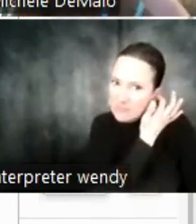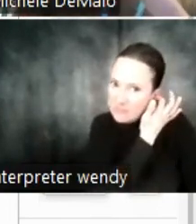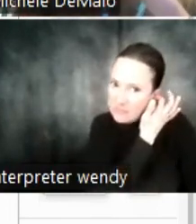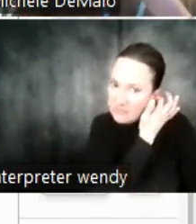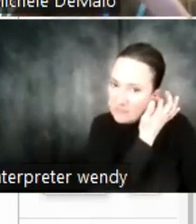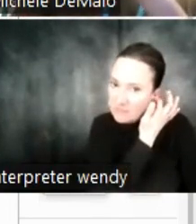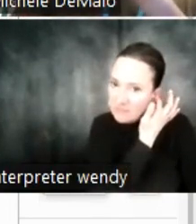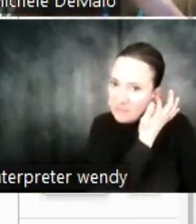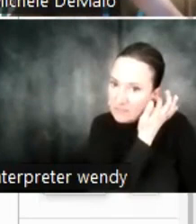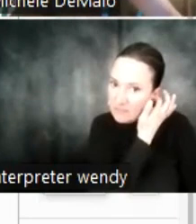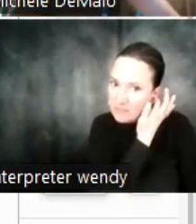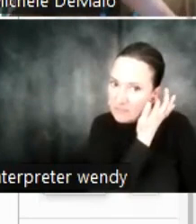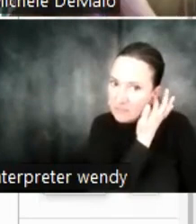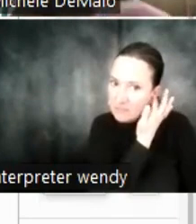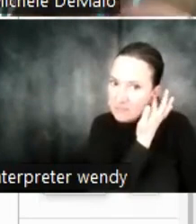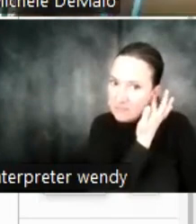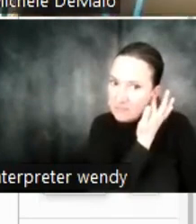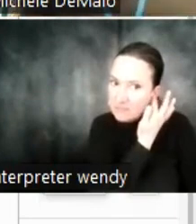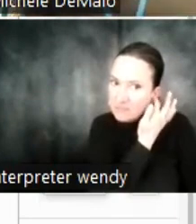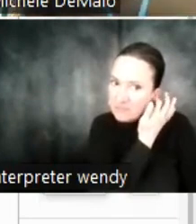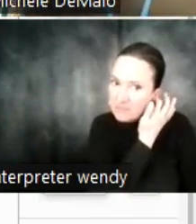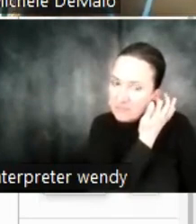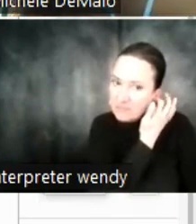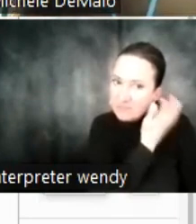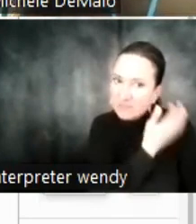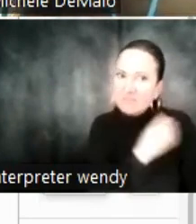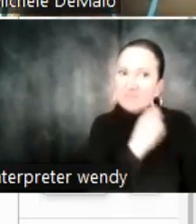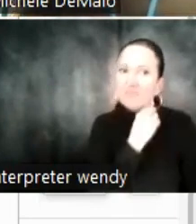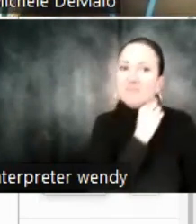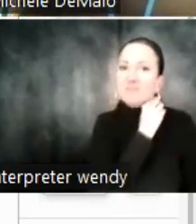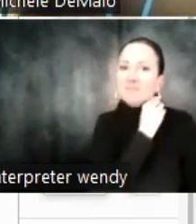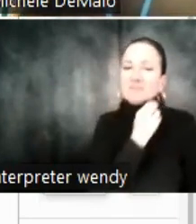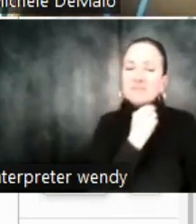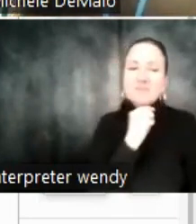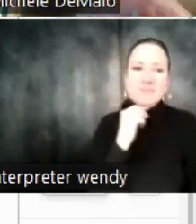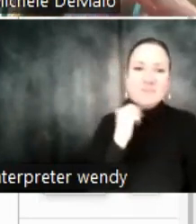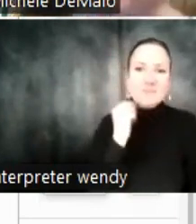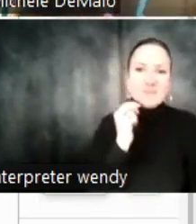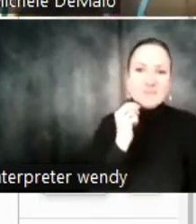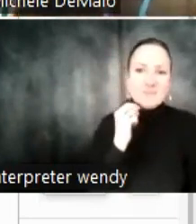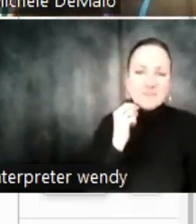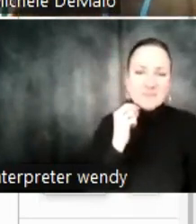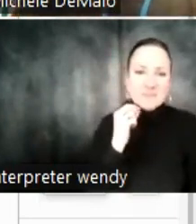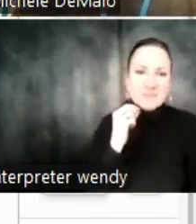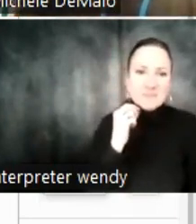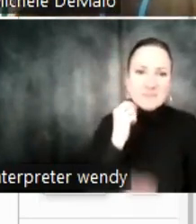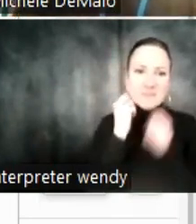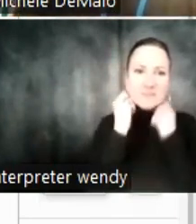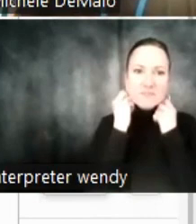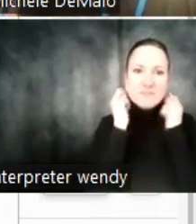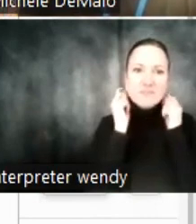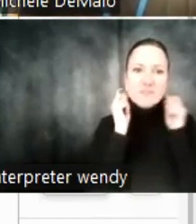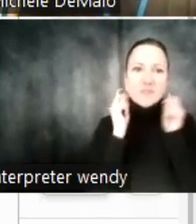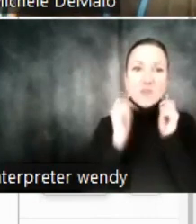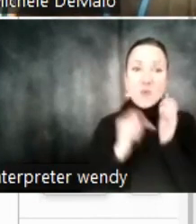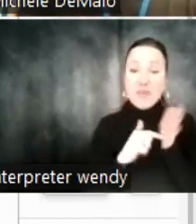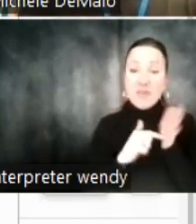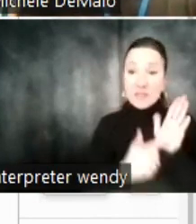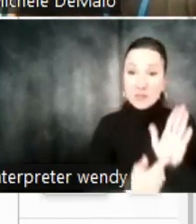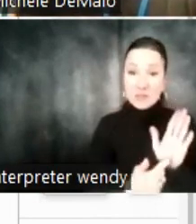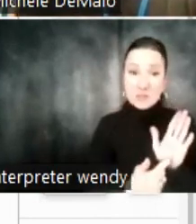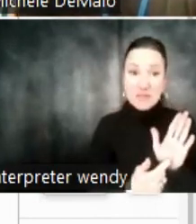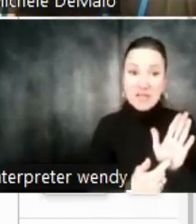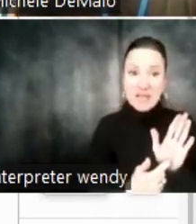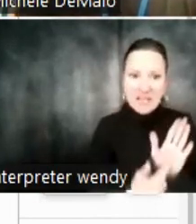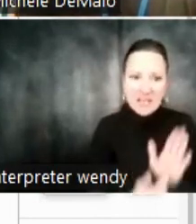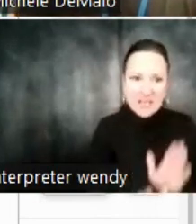It doesn't look like it's showing up, but it's okay. But the point is that now, for sponsored display, there are usually placements where you